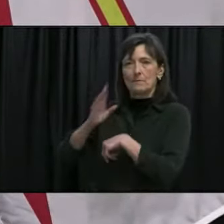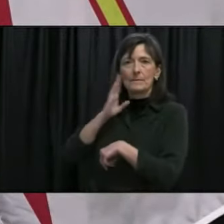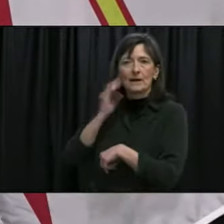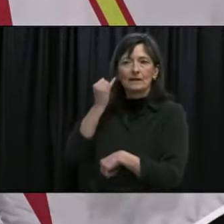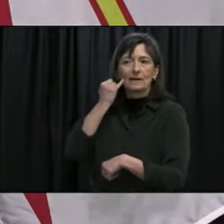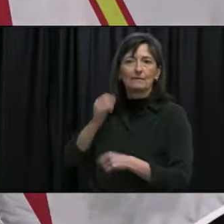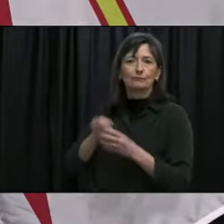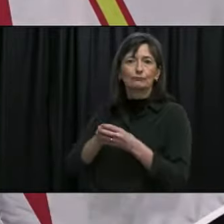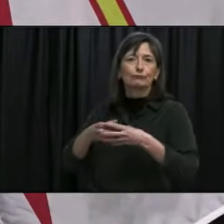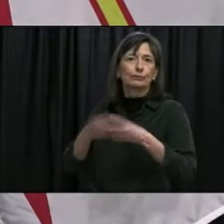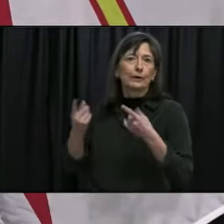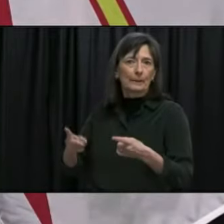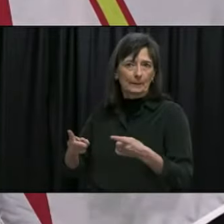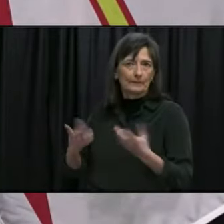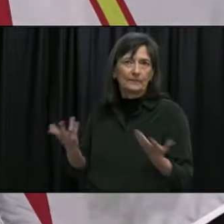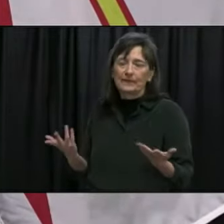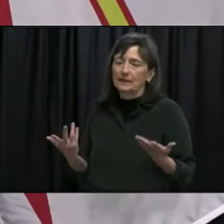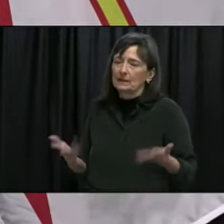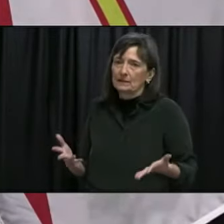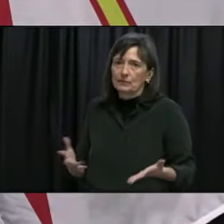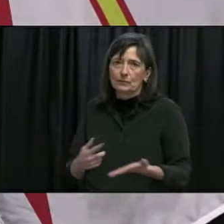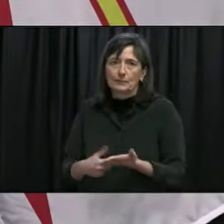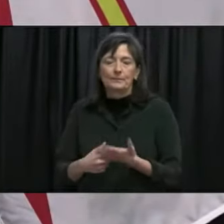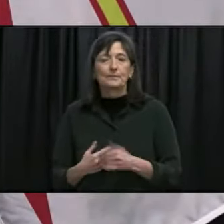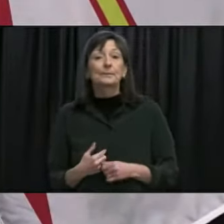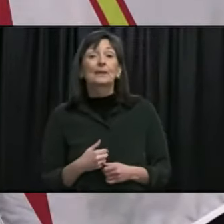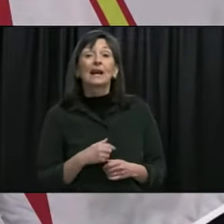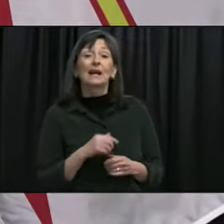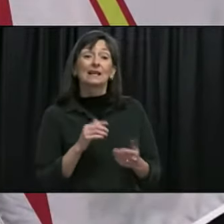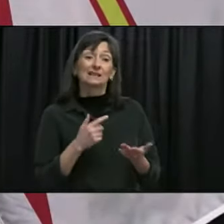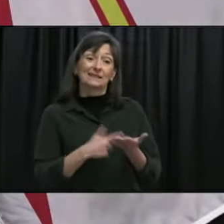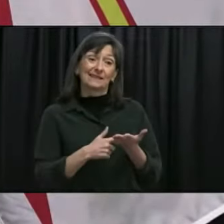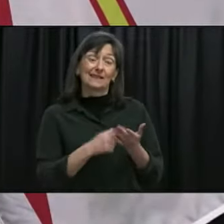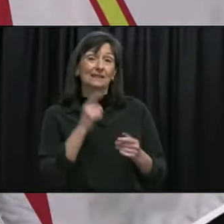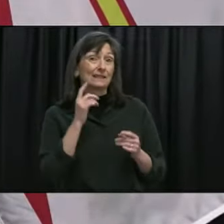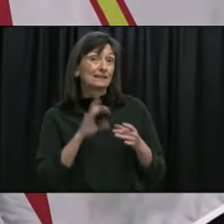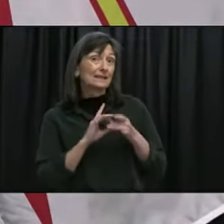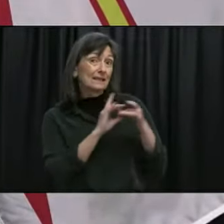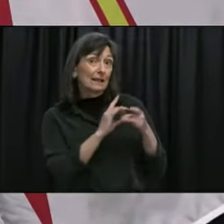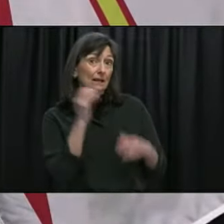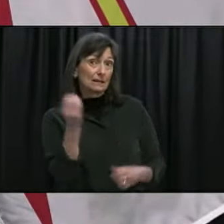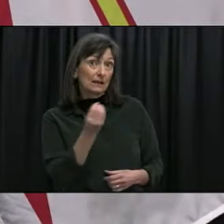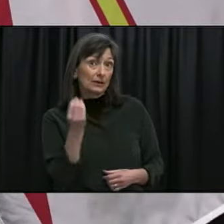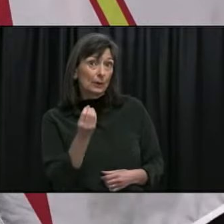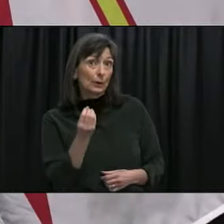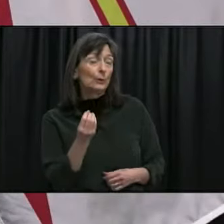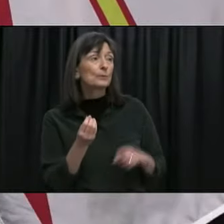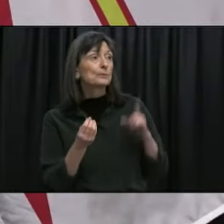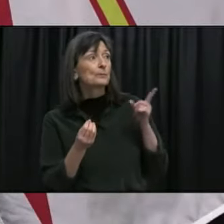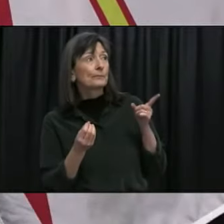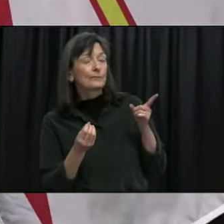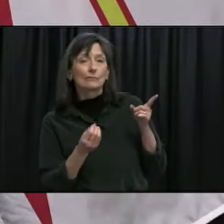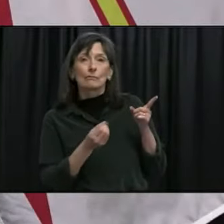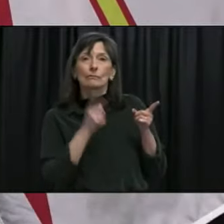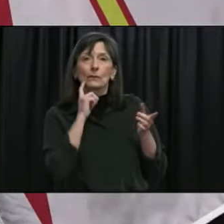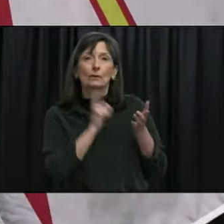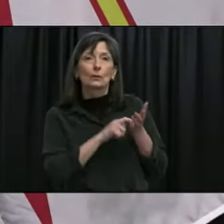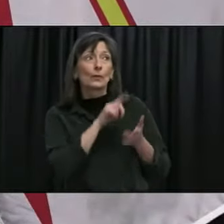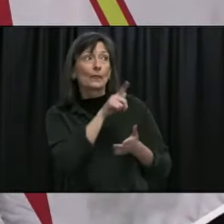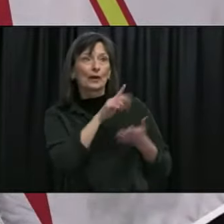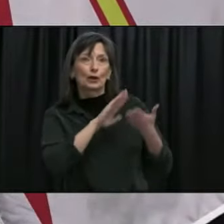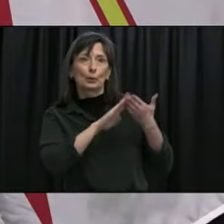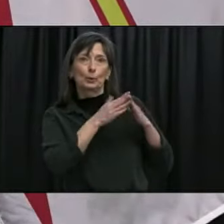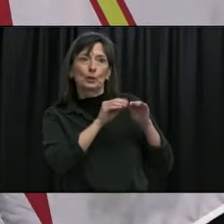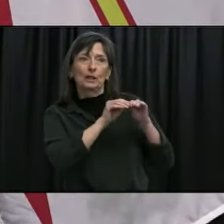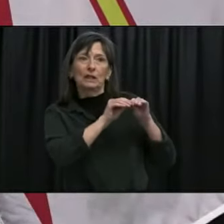respect to looking at the second wave in Ontario is that there's a natural order based on community transmission not